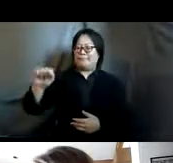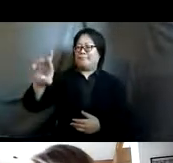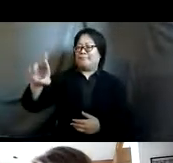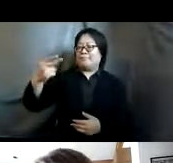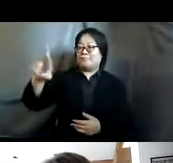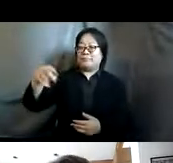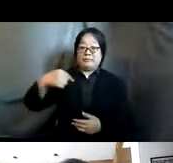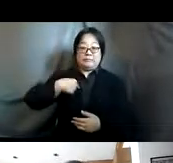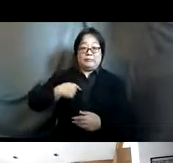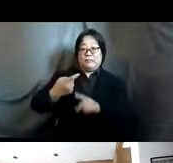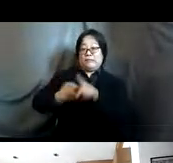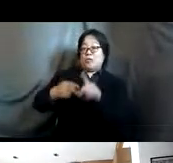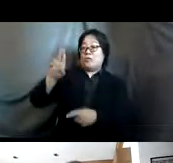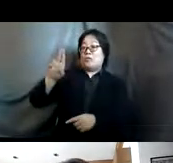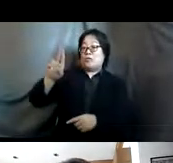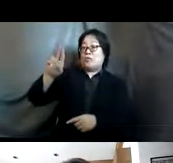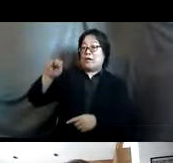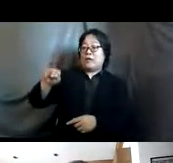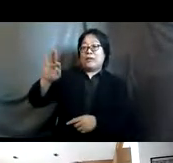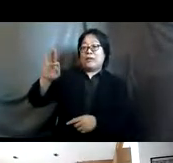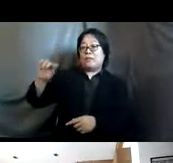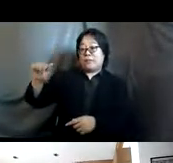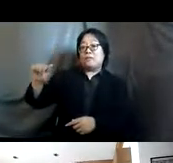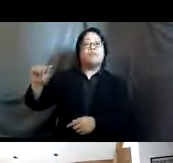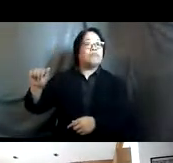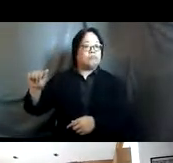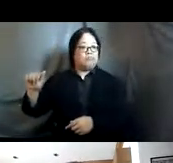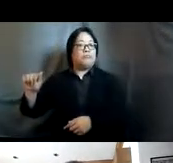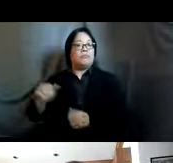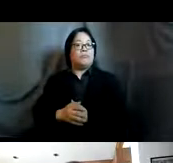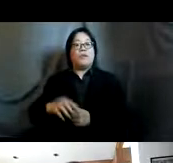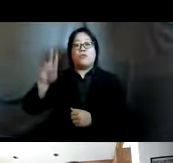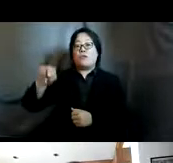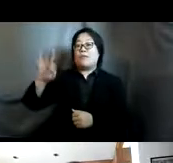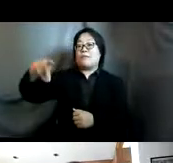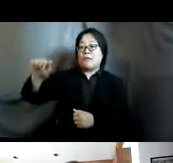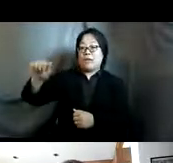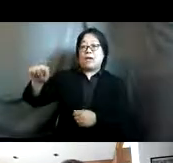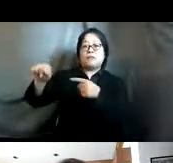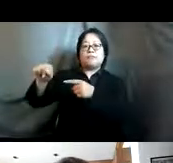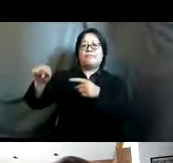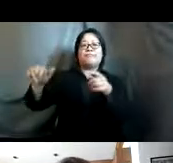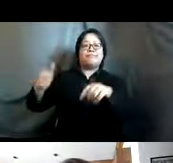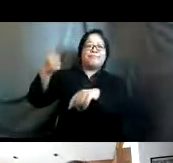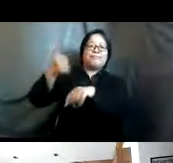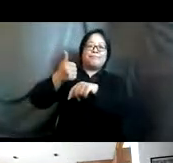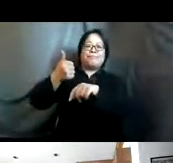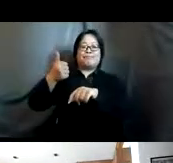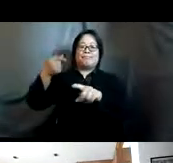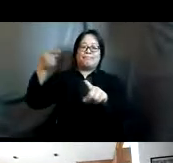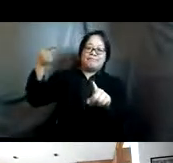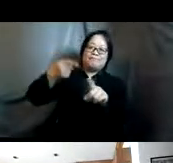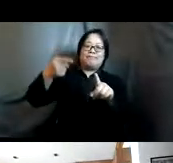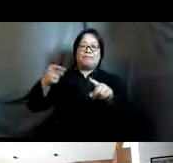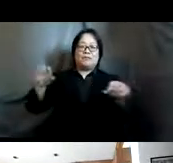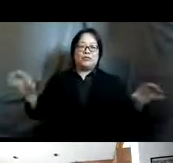un population fund unfpa and for unfpa who is a co-convener of this global action coalition along